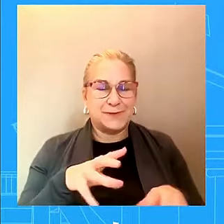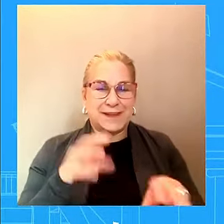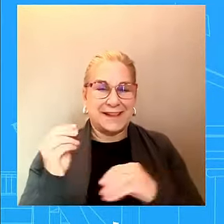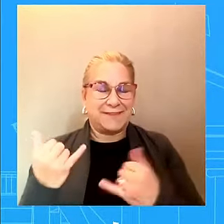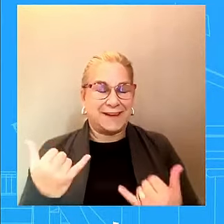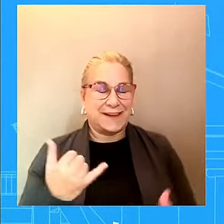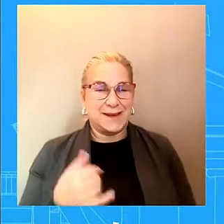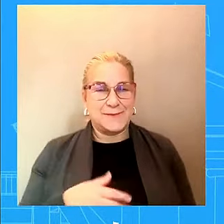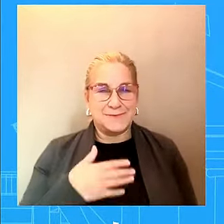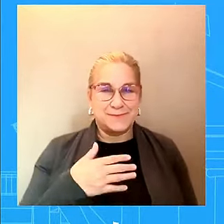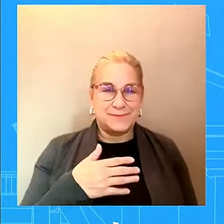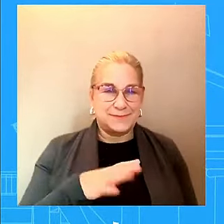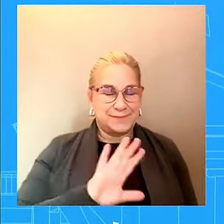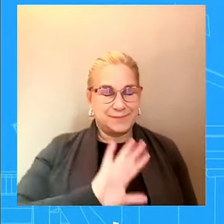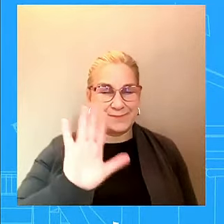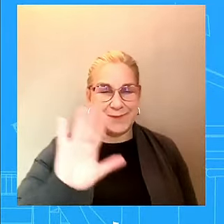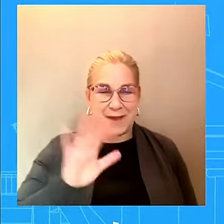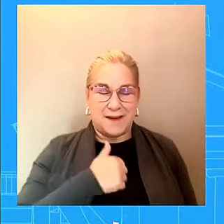Thanks everybody.